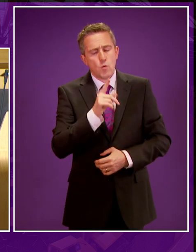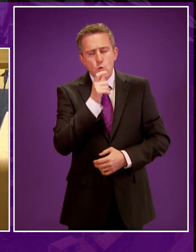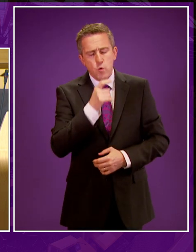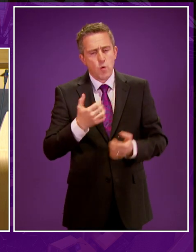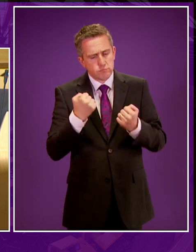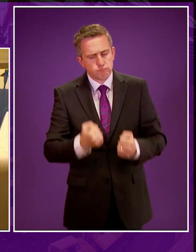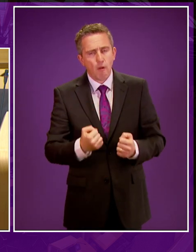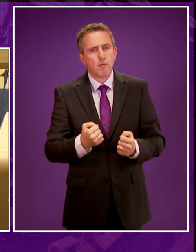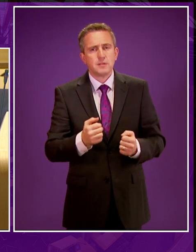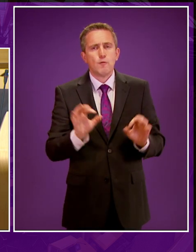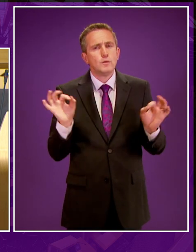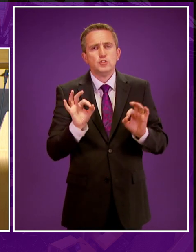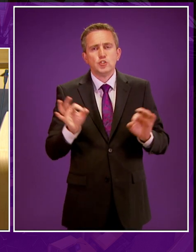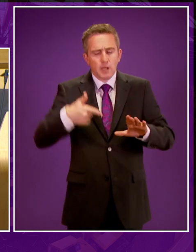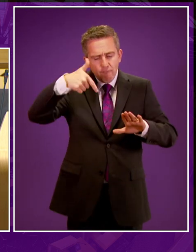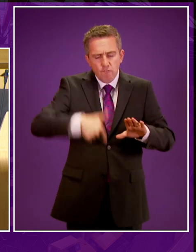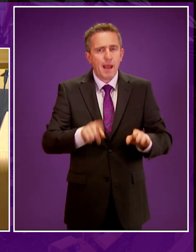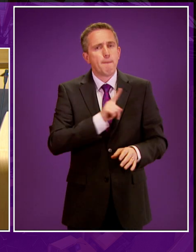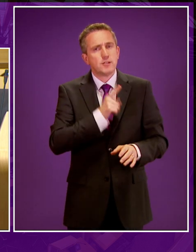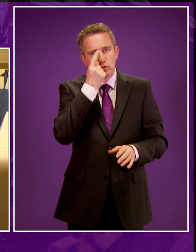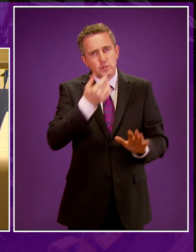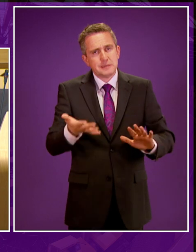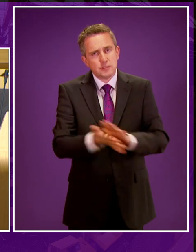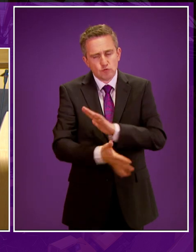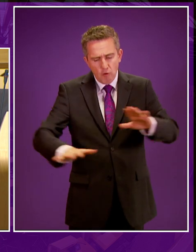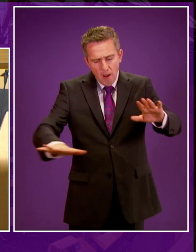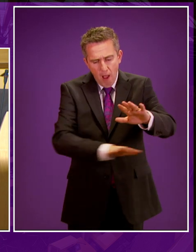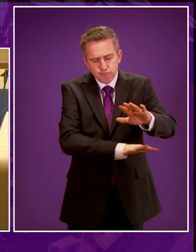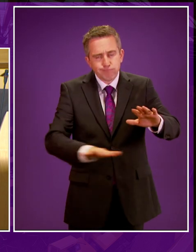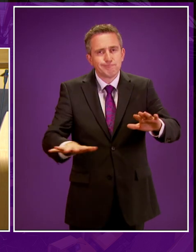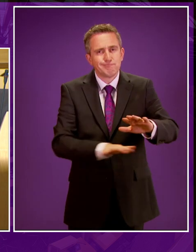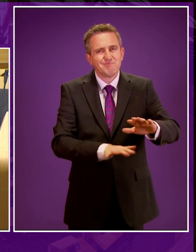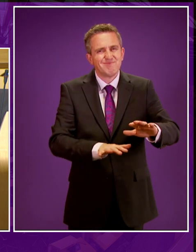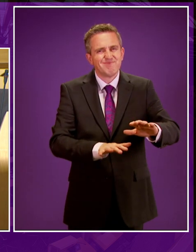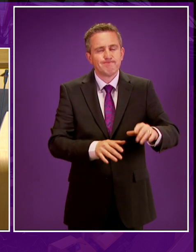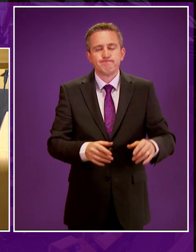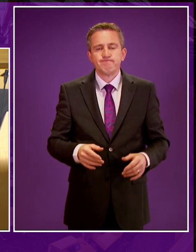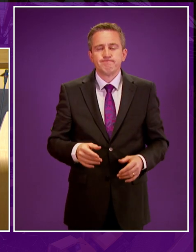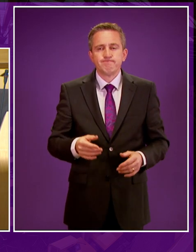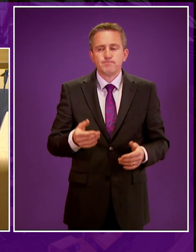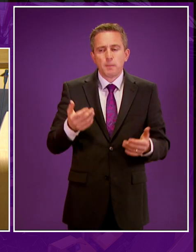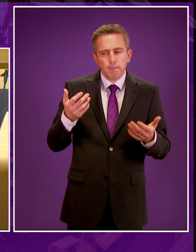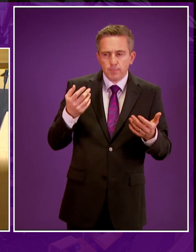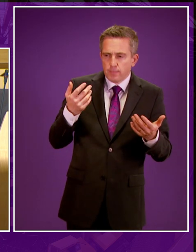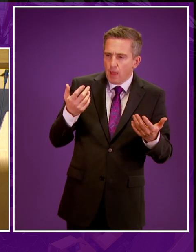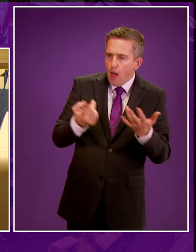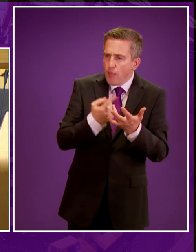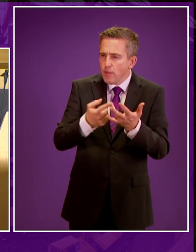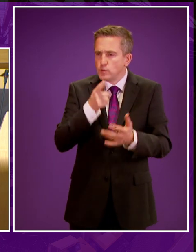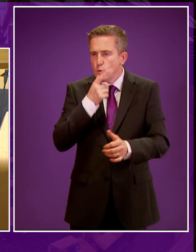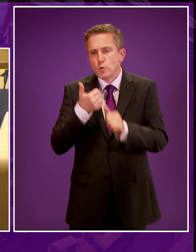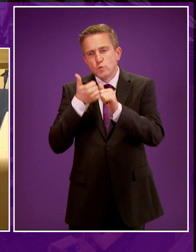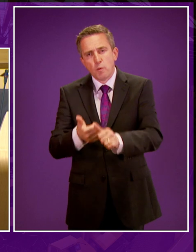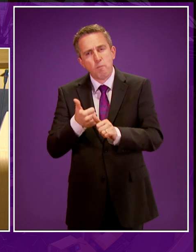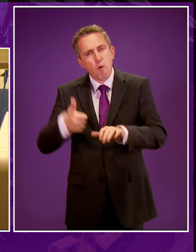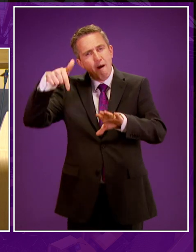energy, citing environmental, health and climate change concerns. I was not convinced by arguments brought forward by those who favour fracking